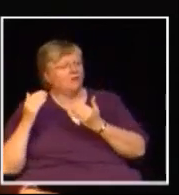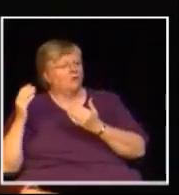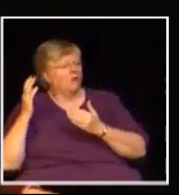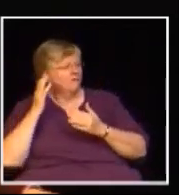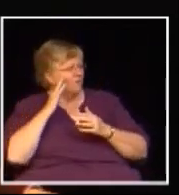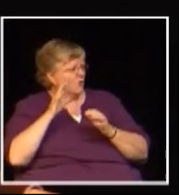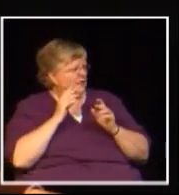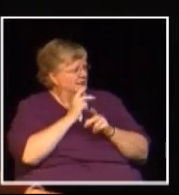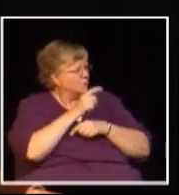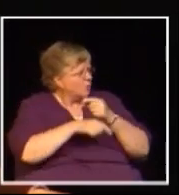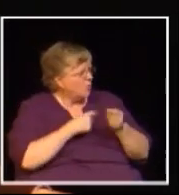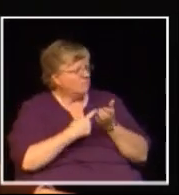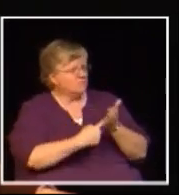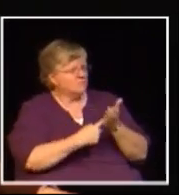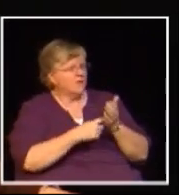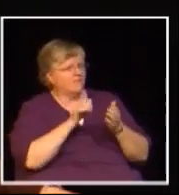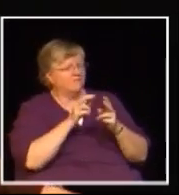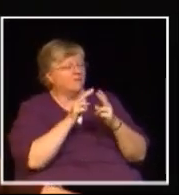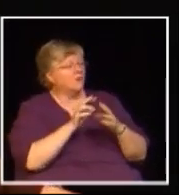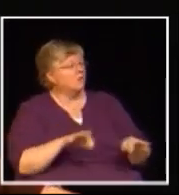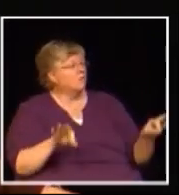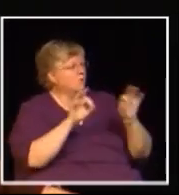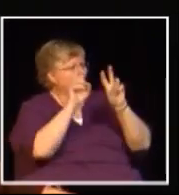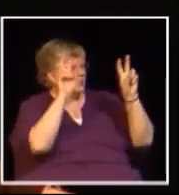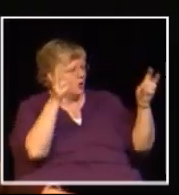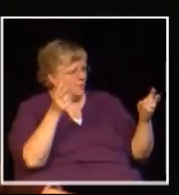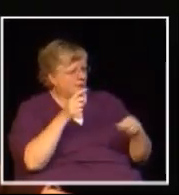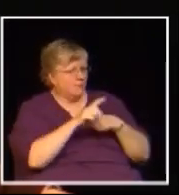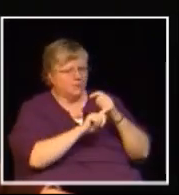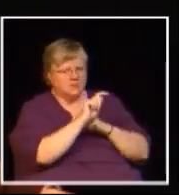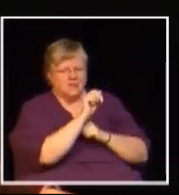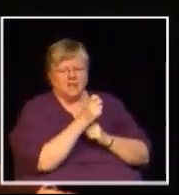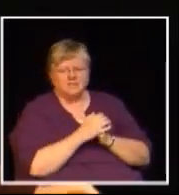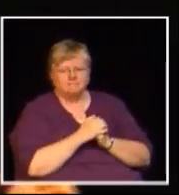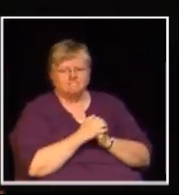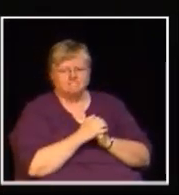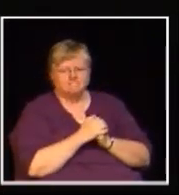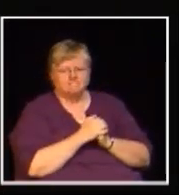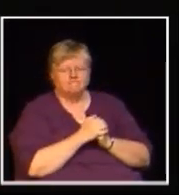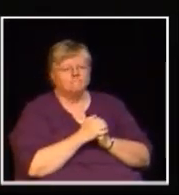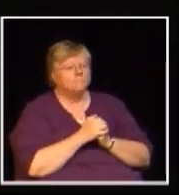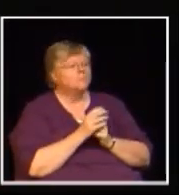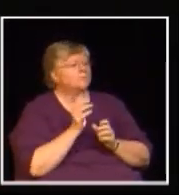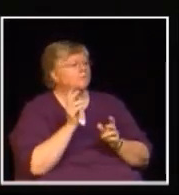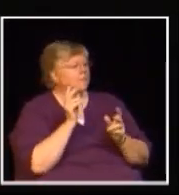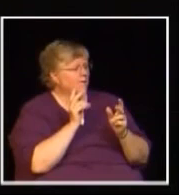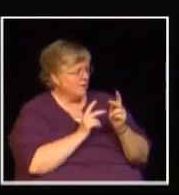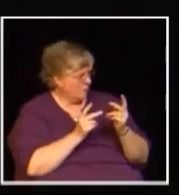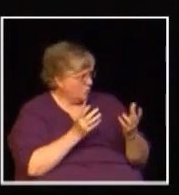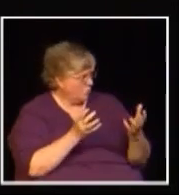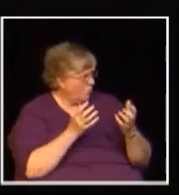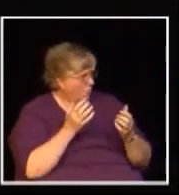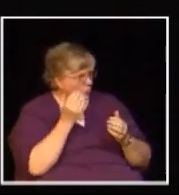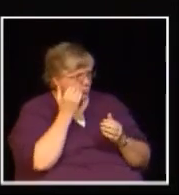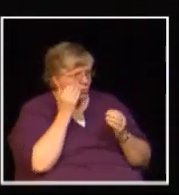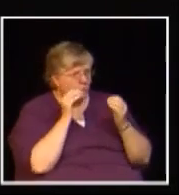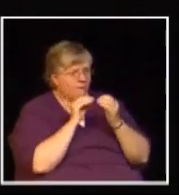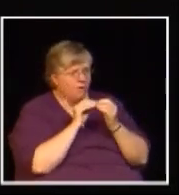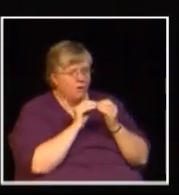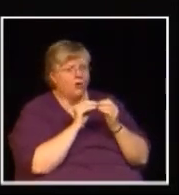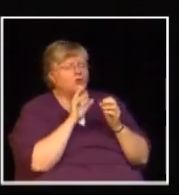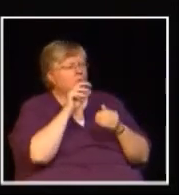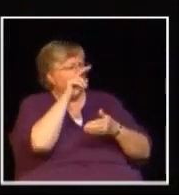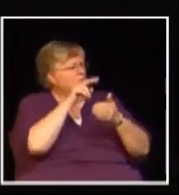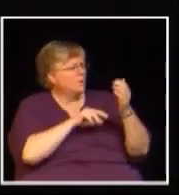gratitude for continuing the discussion on this very important topic now for those of you who would like to I would encourage you to follow the